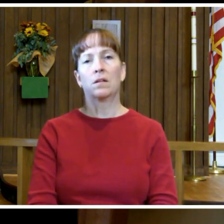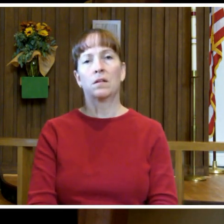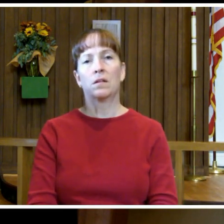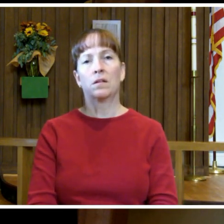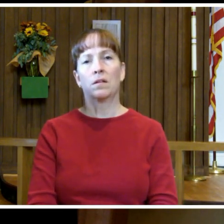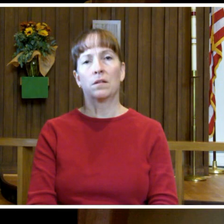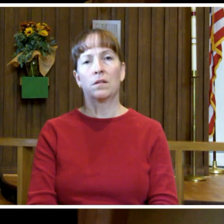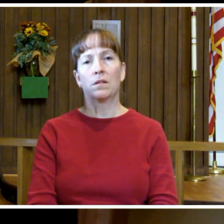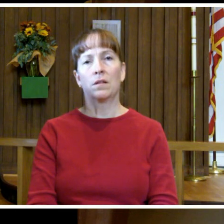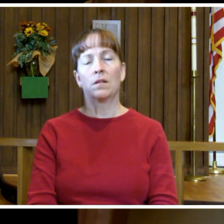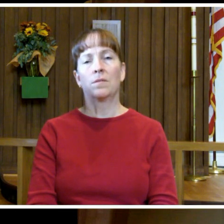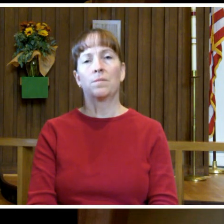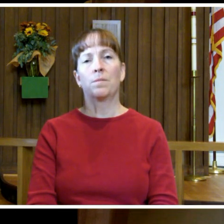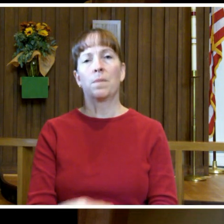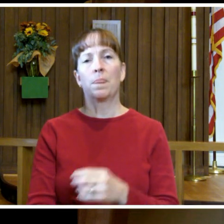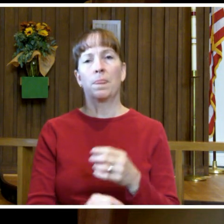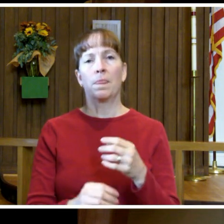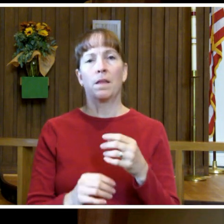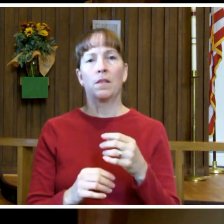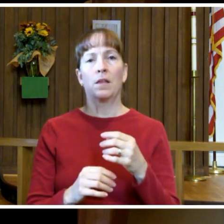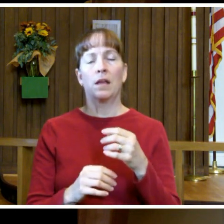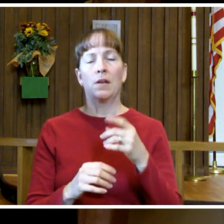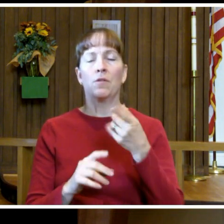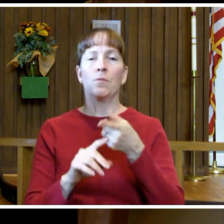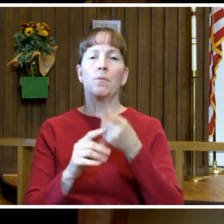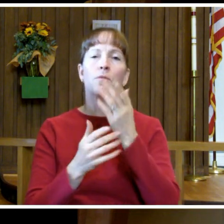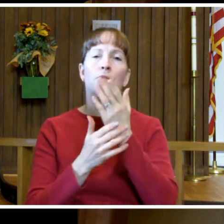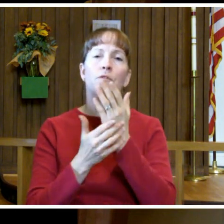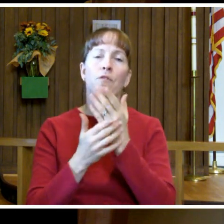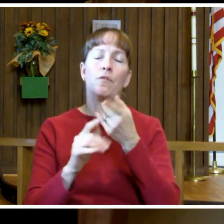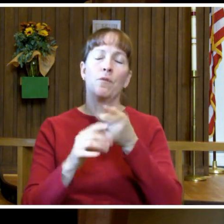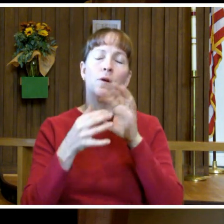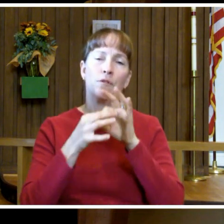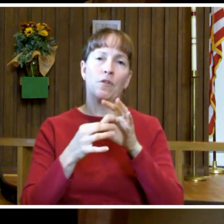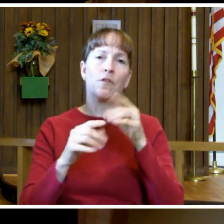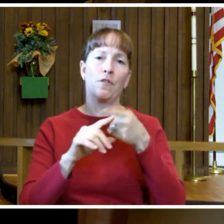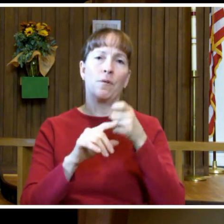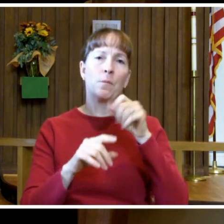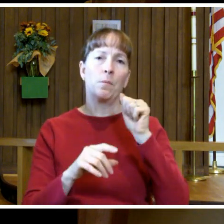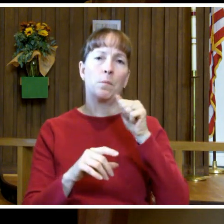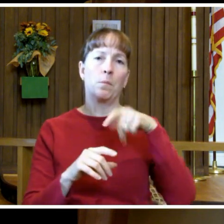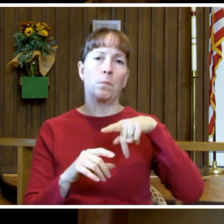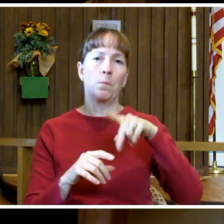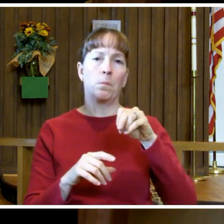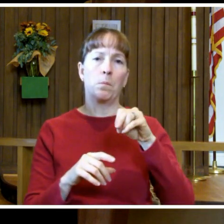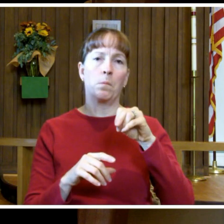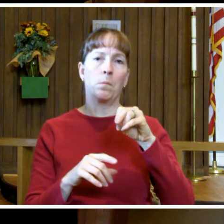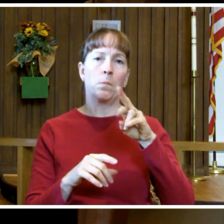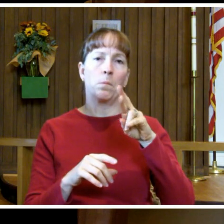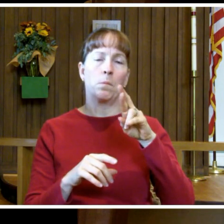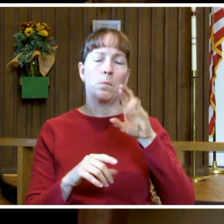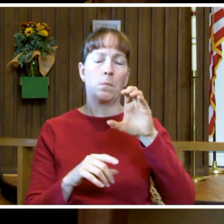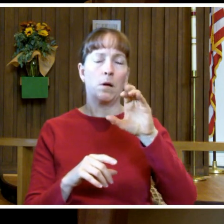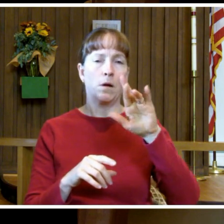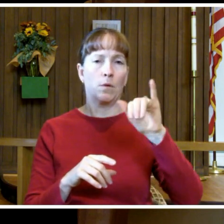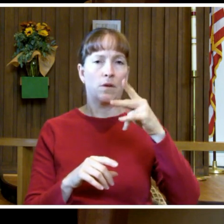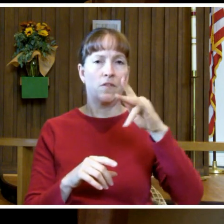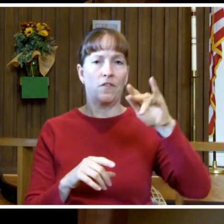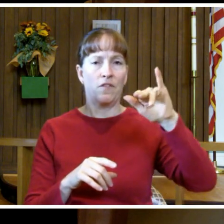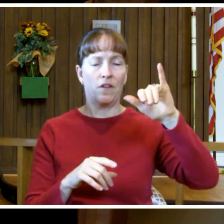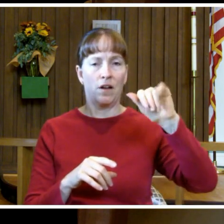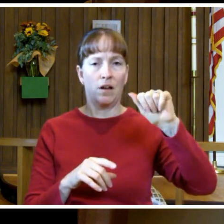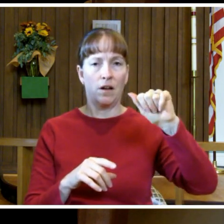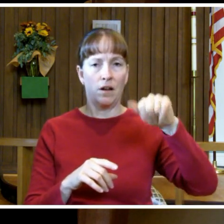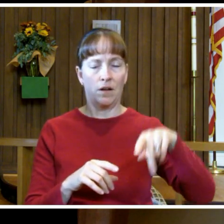that's missing in some of them, called the Apocrypha, reminds us of the God's eye view of this